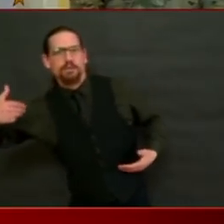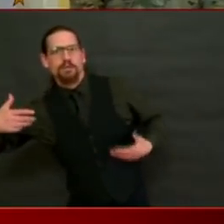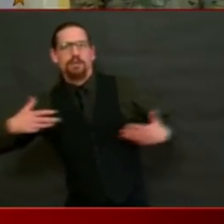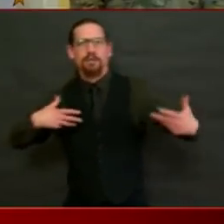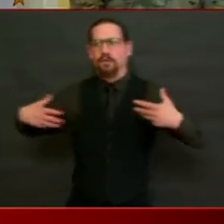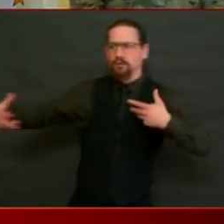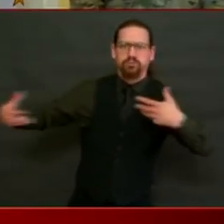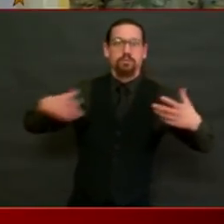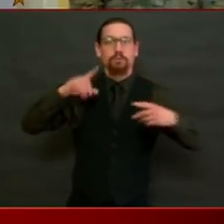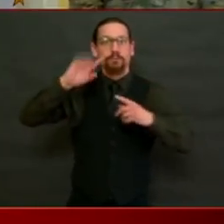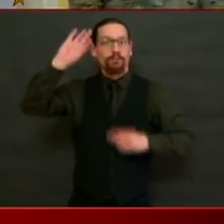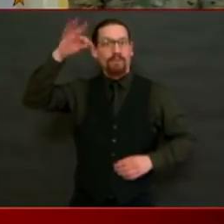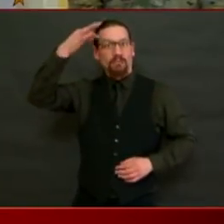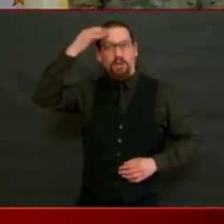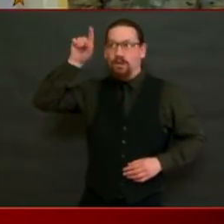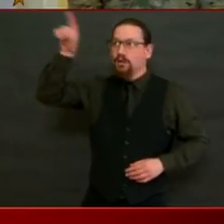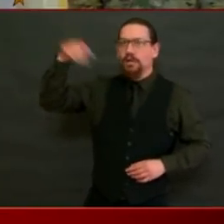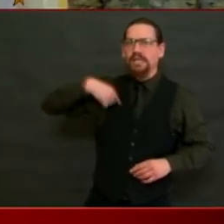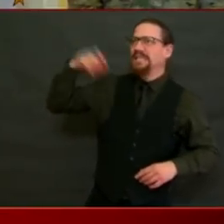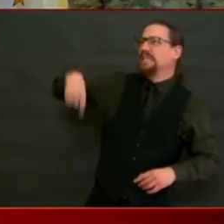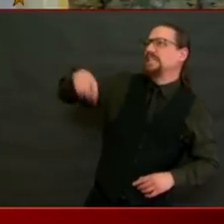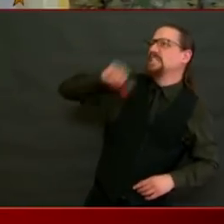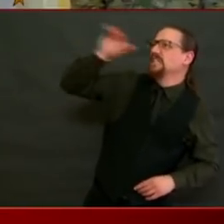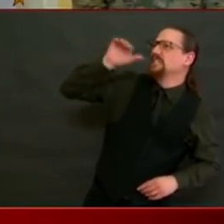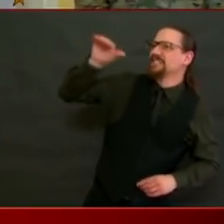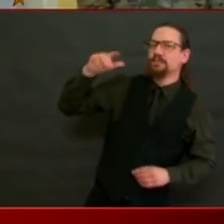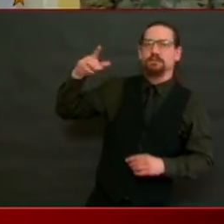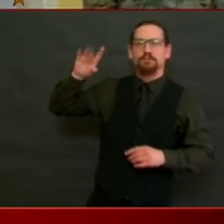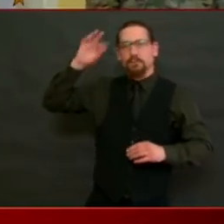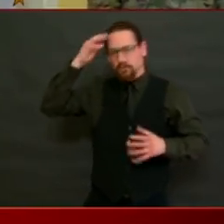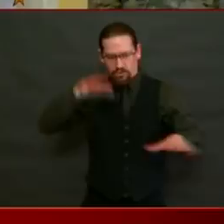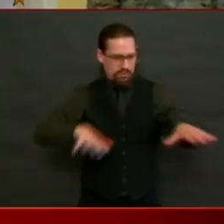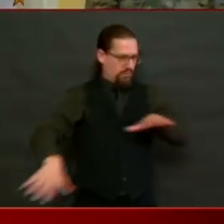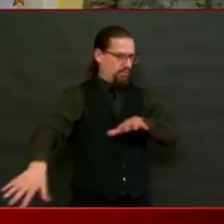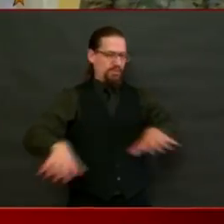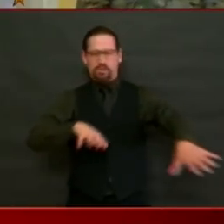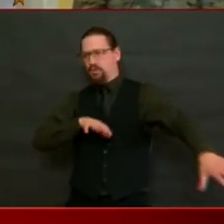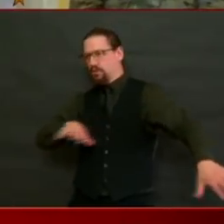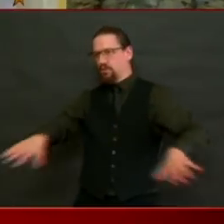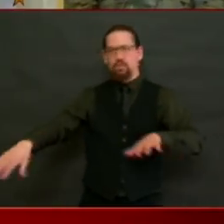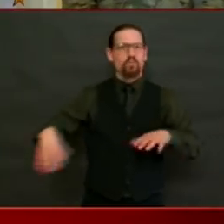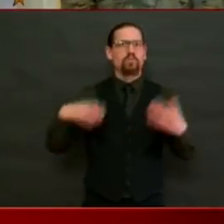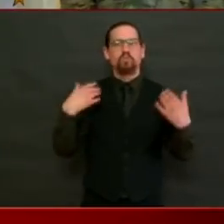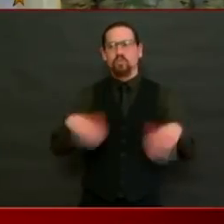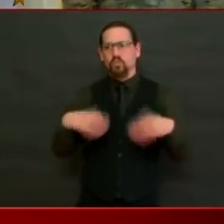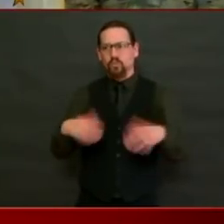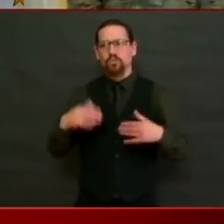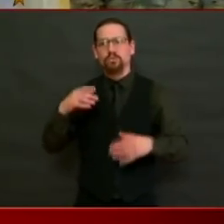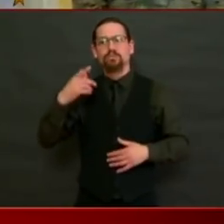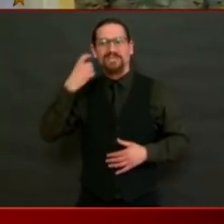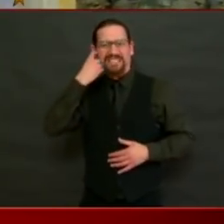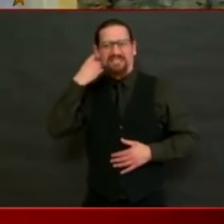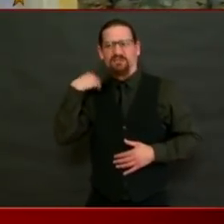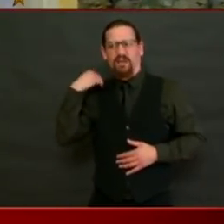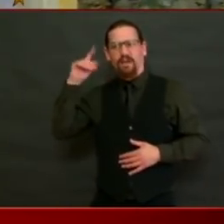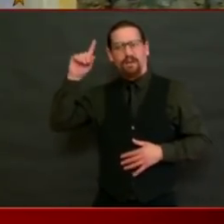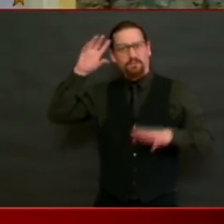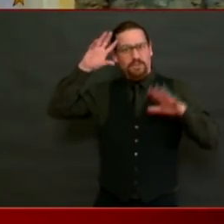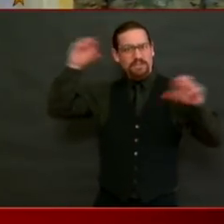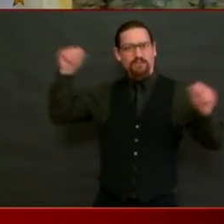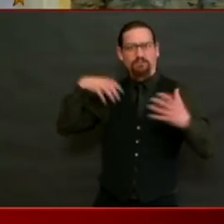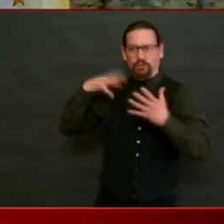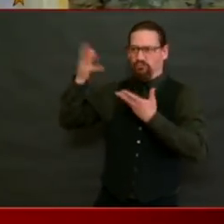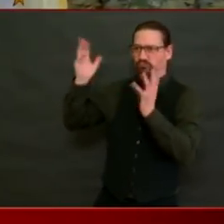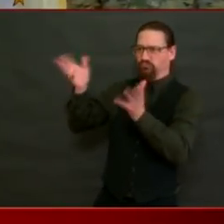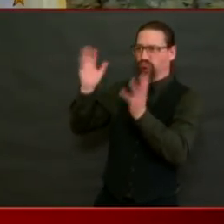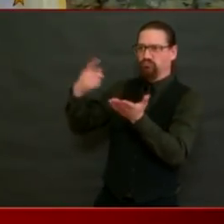On Monday, on a call with President Trump and the Vice President and the governors, we were told that each state would be receiving